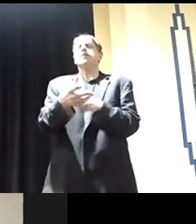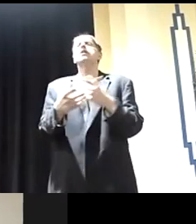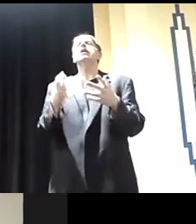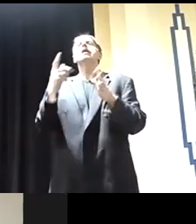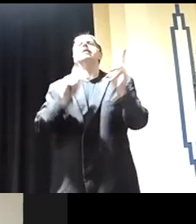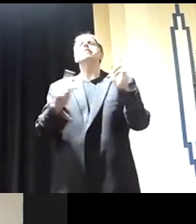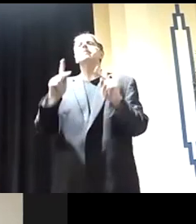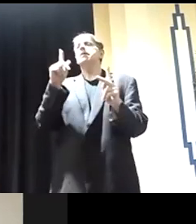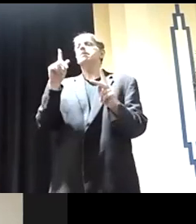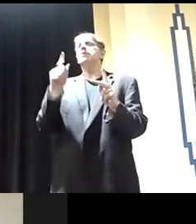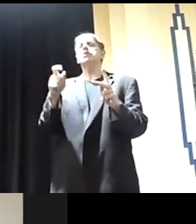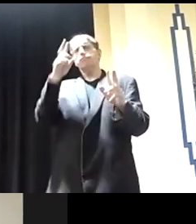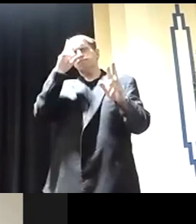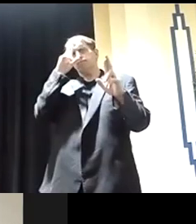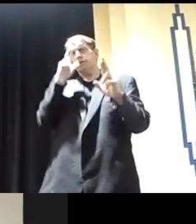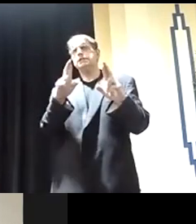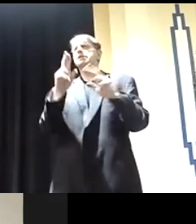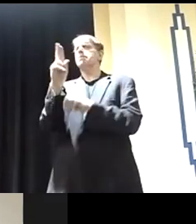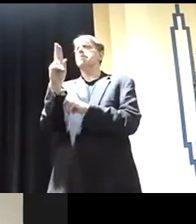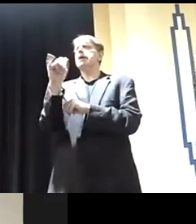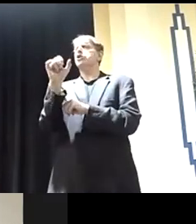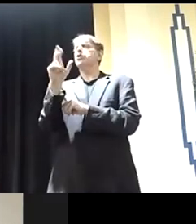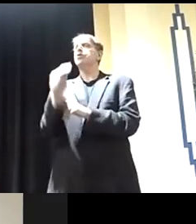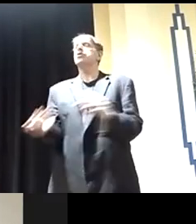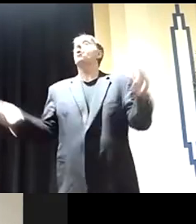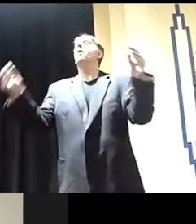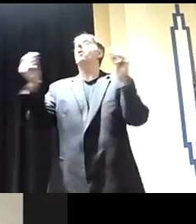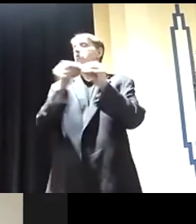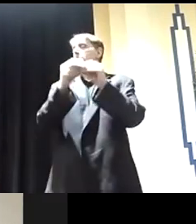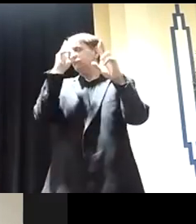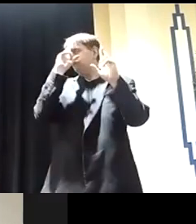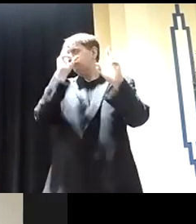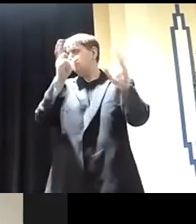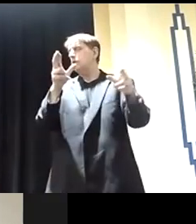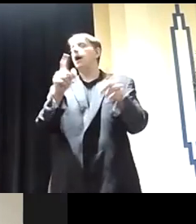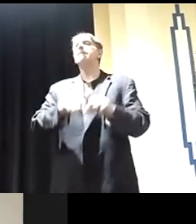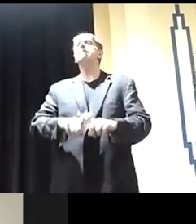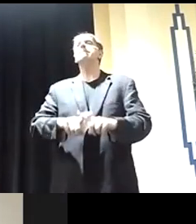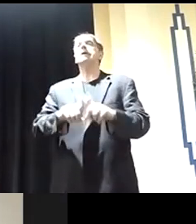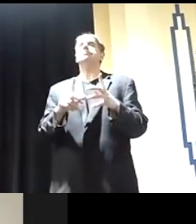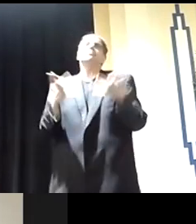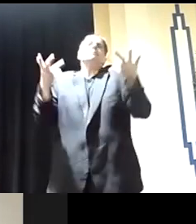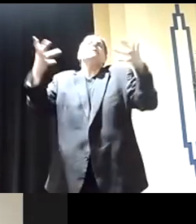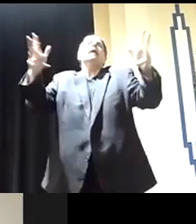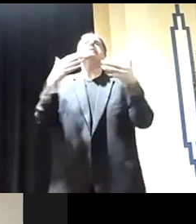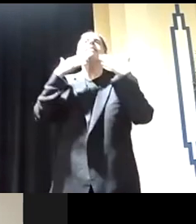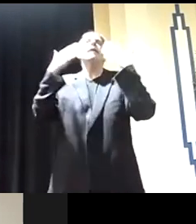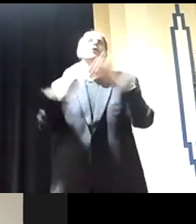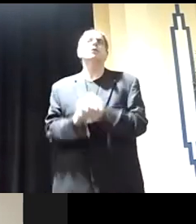unions and labor a little bit more respect. And, but that's it. Thank you.